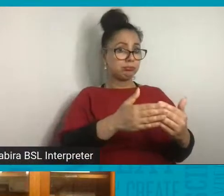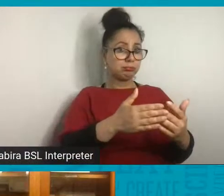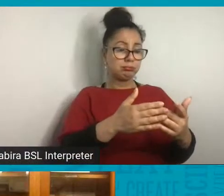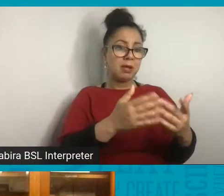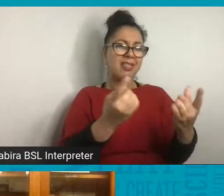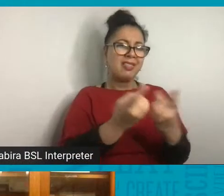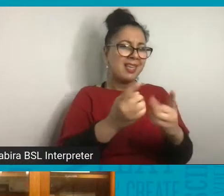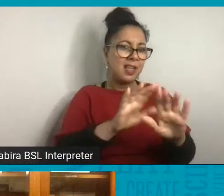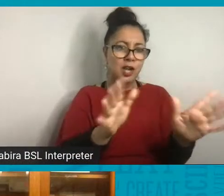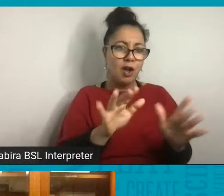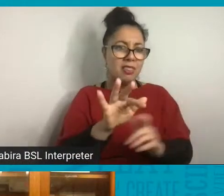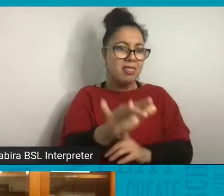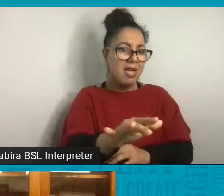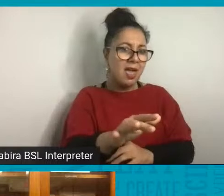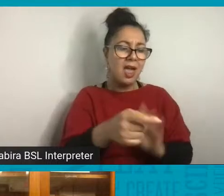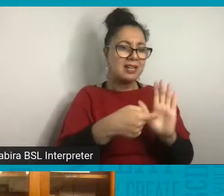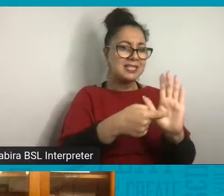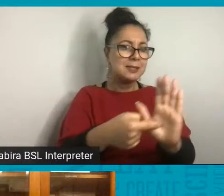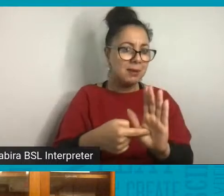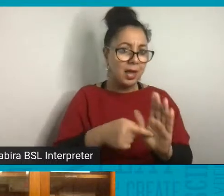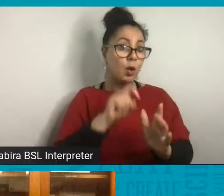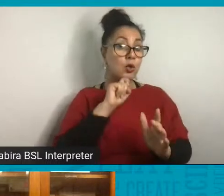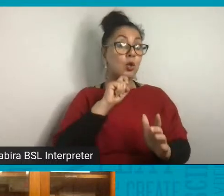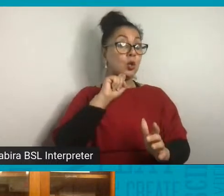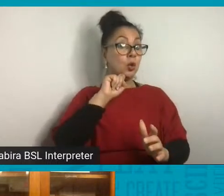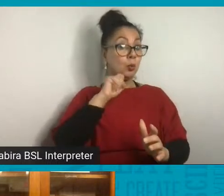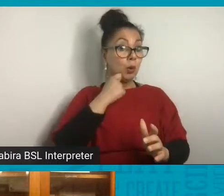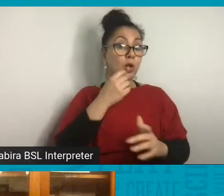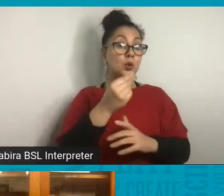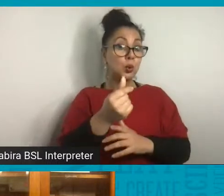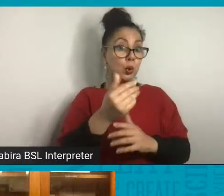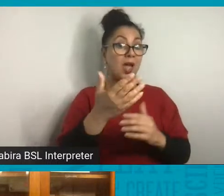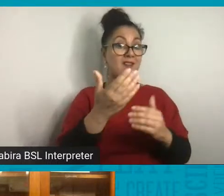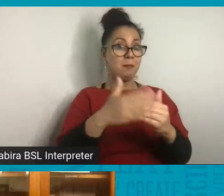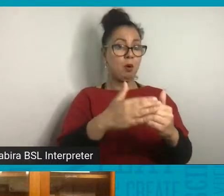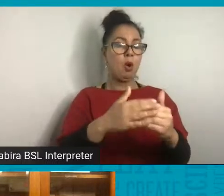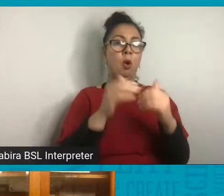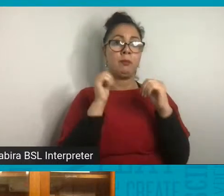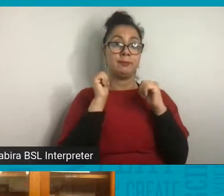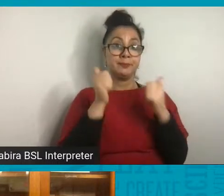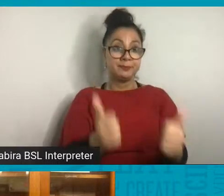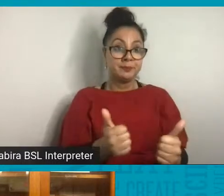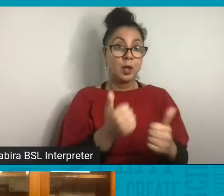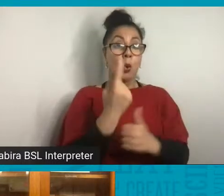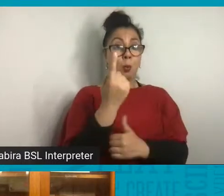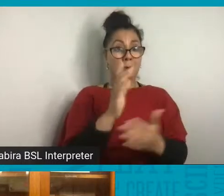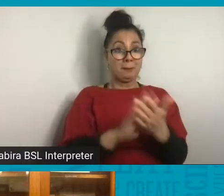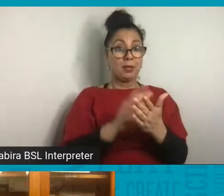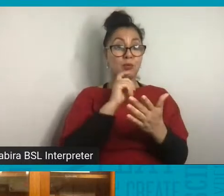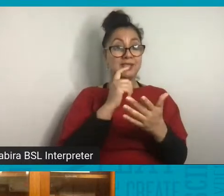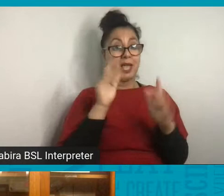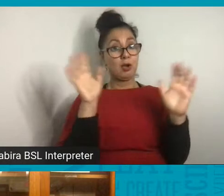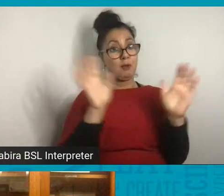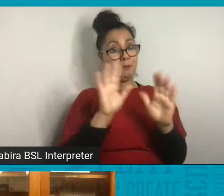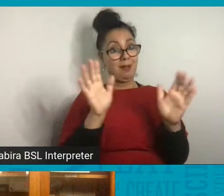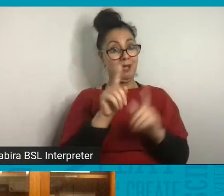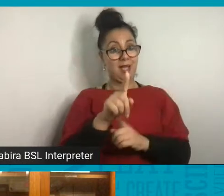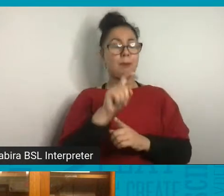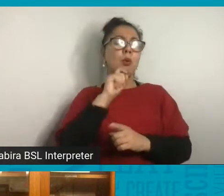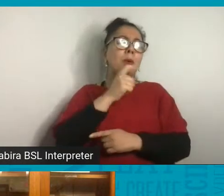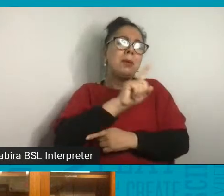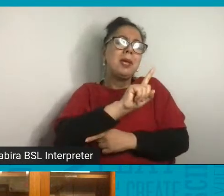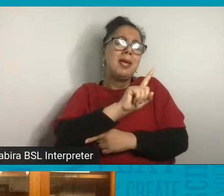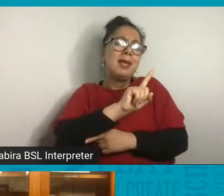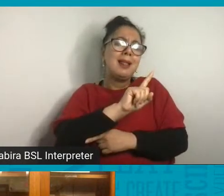Great. Okay. So in a moment, we're going to be saying goodbye to you, Sorian. You'll be back later though.